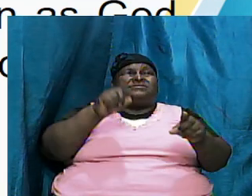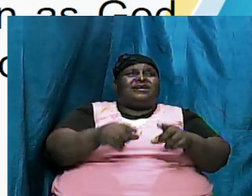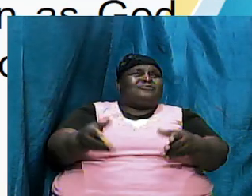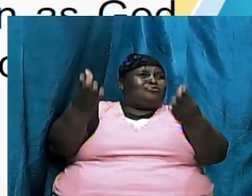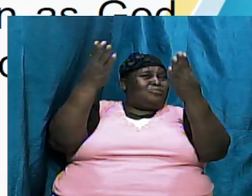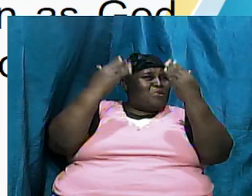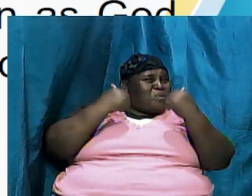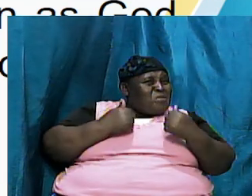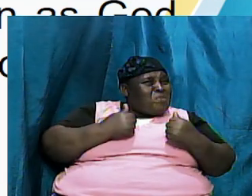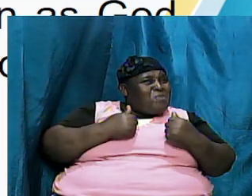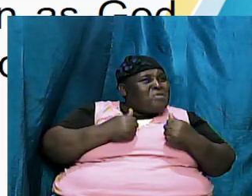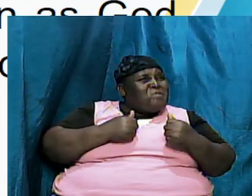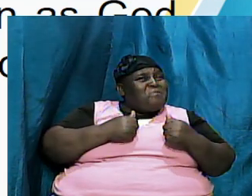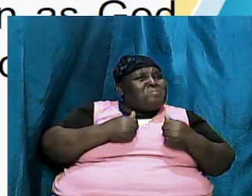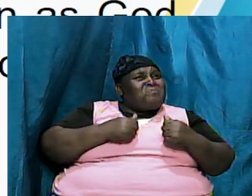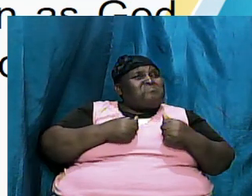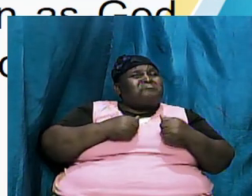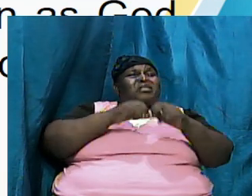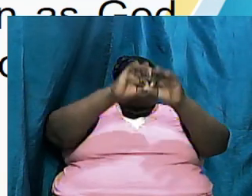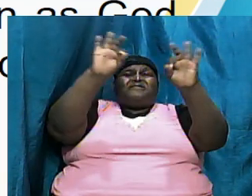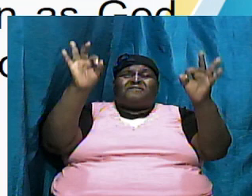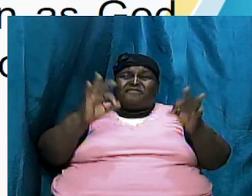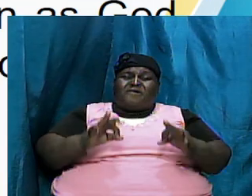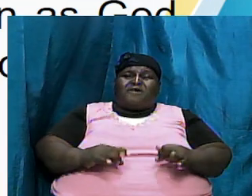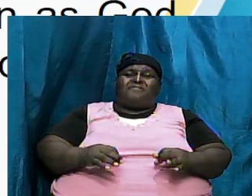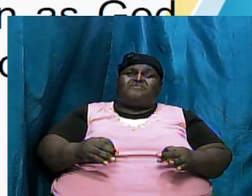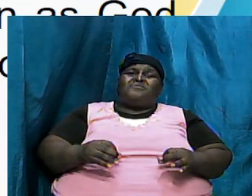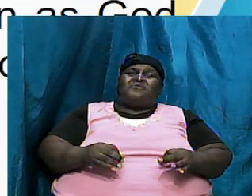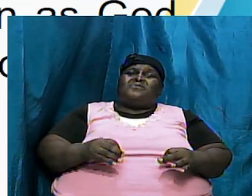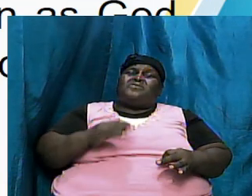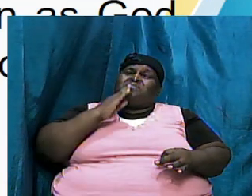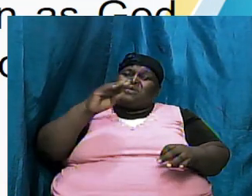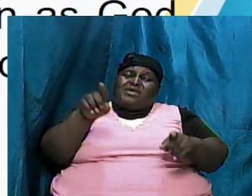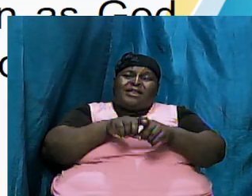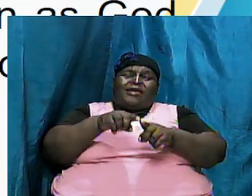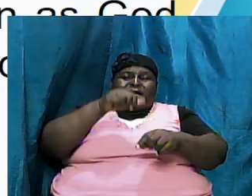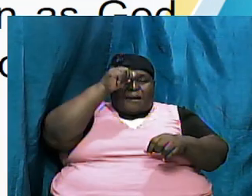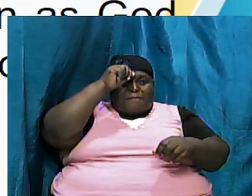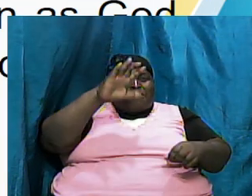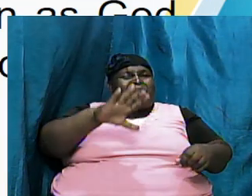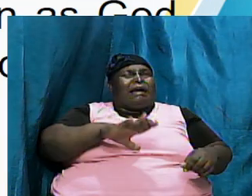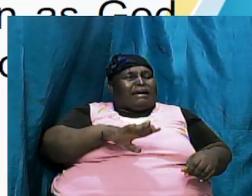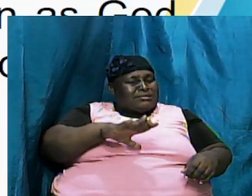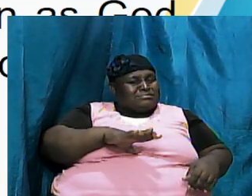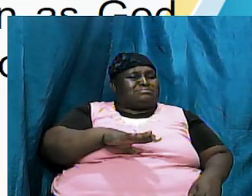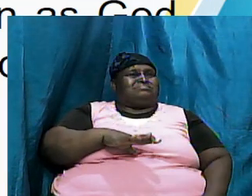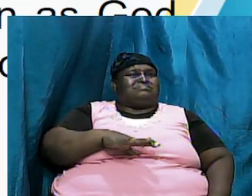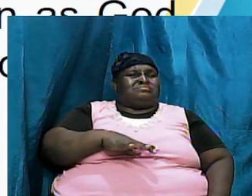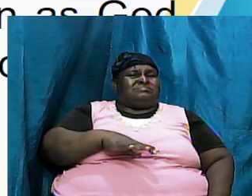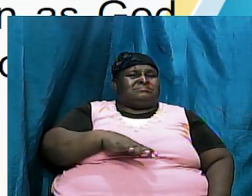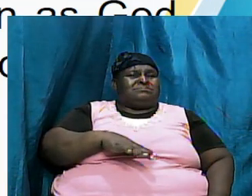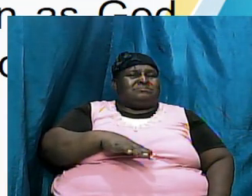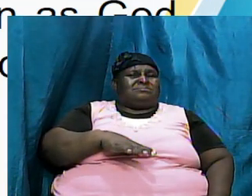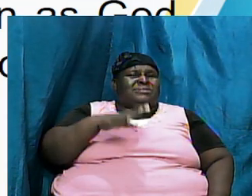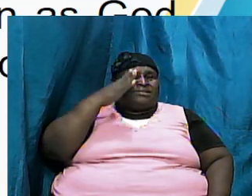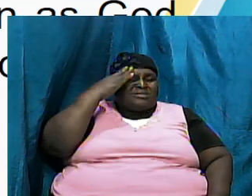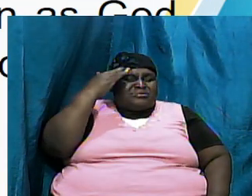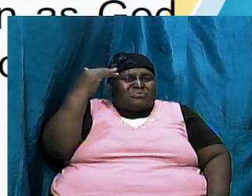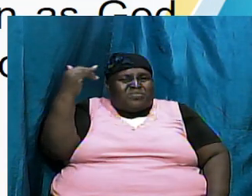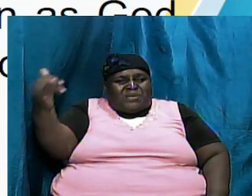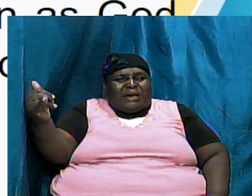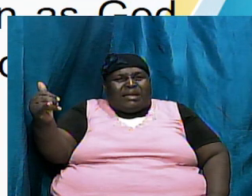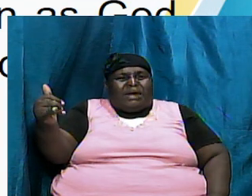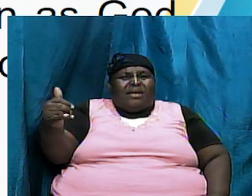form that he would take will be like a man not like an angel but like a man and this is why even one